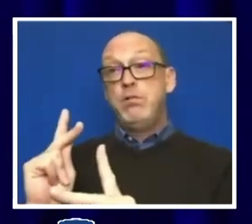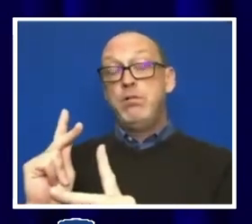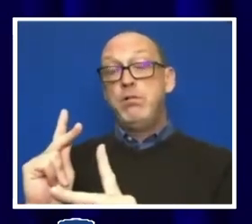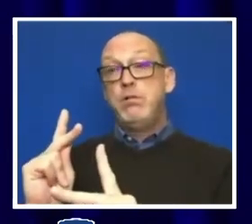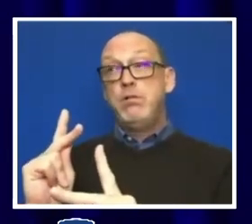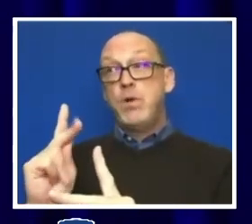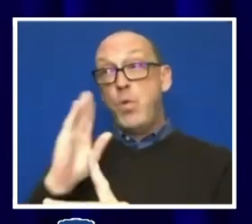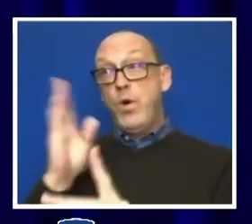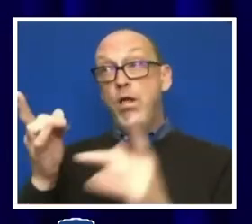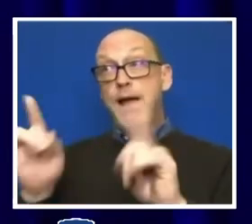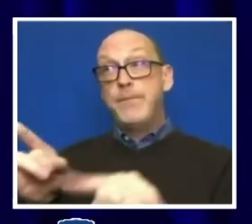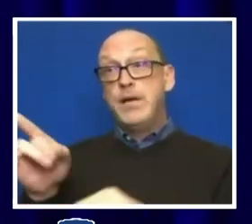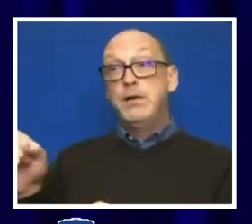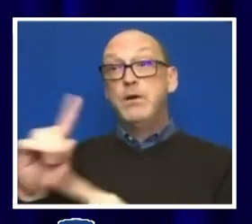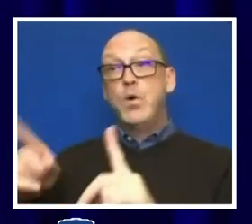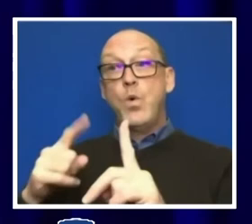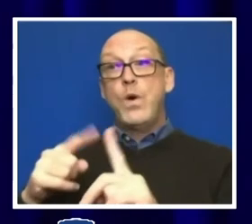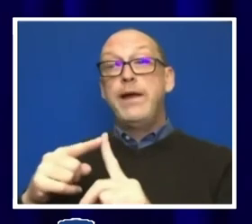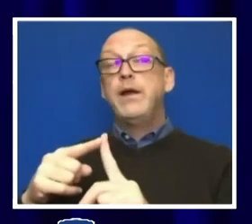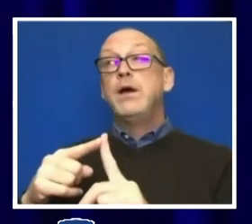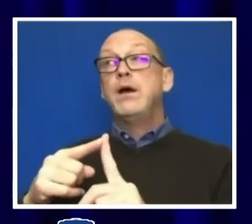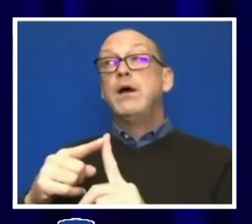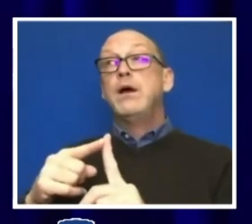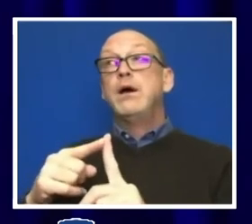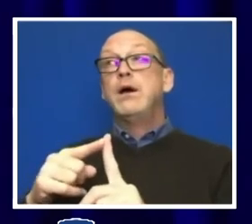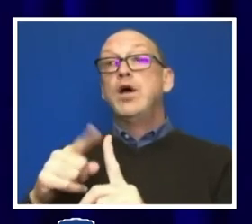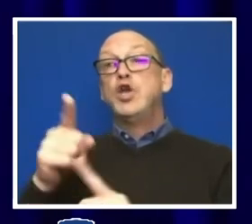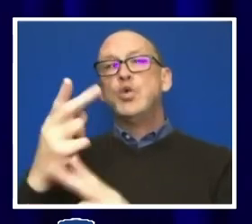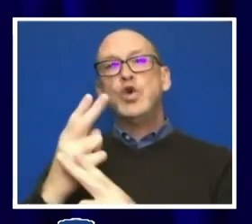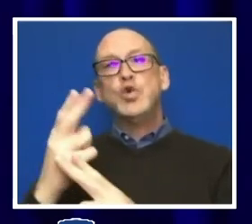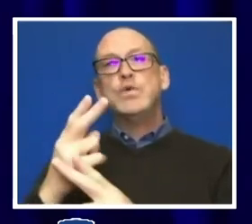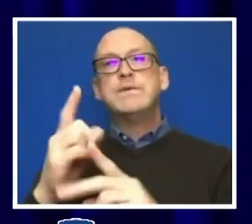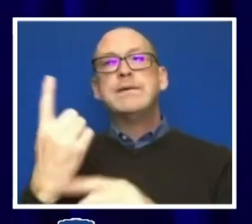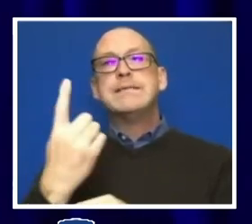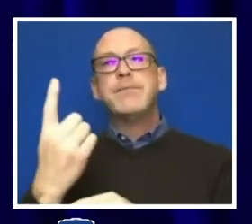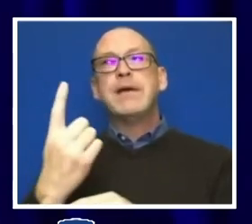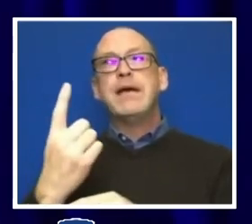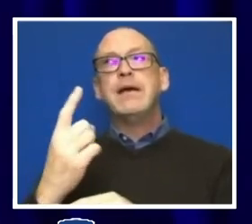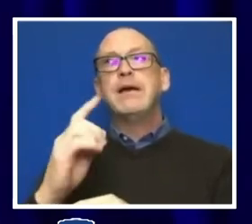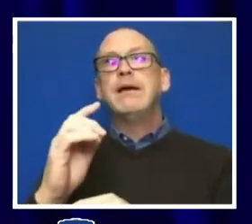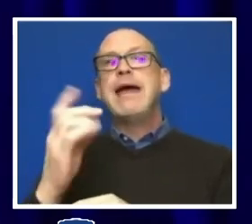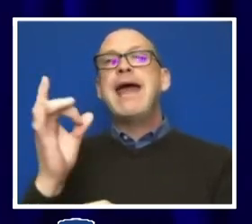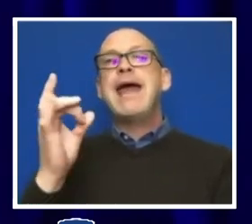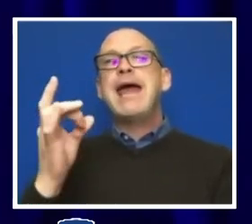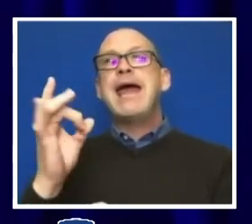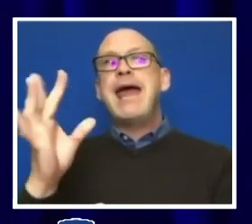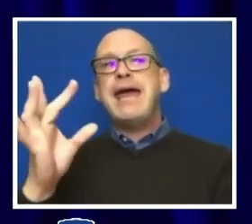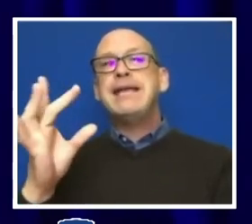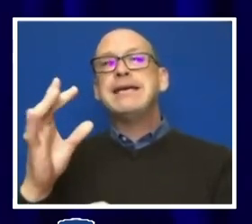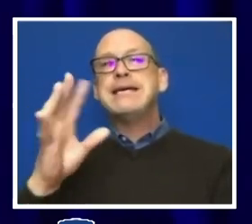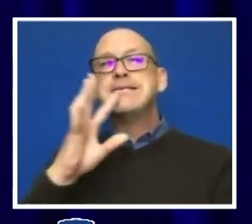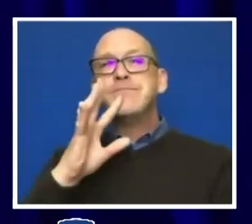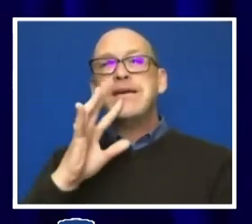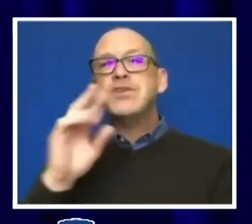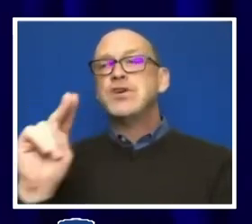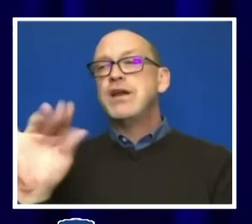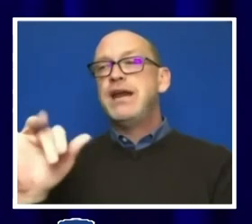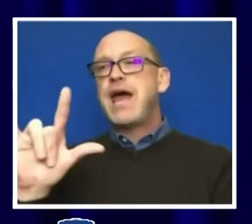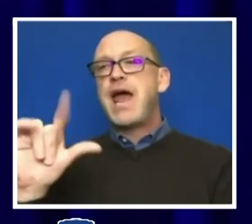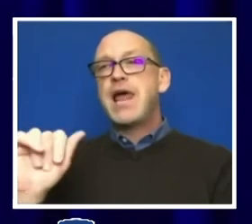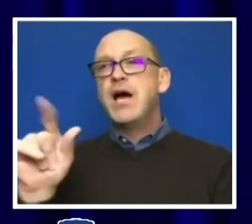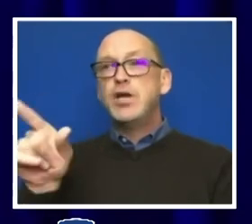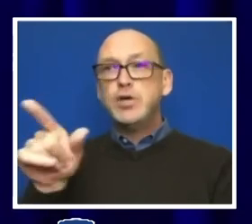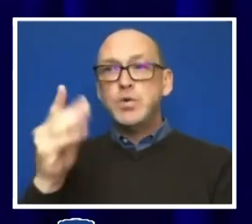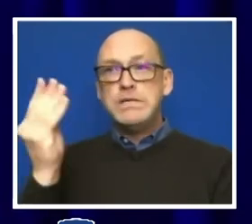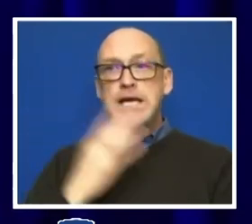when you use something like hate speech. So, Nyla, can you tell us a little